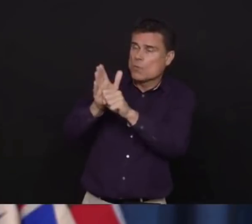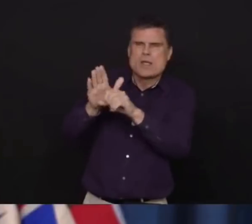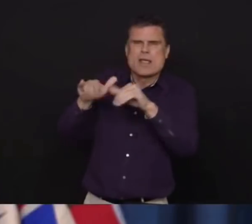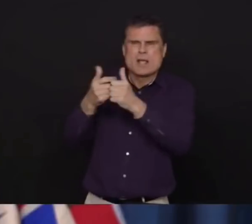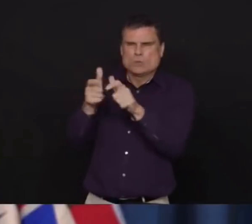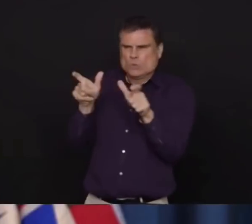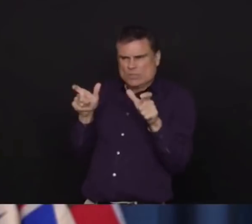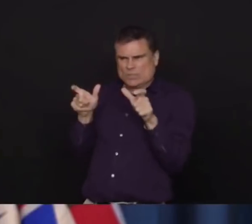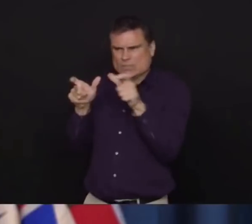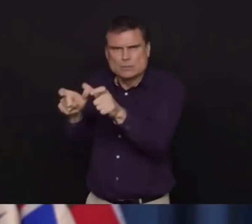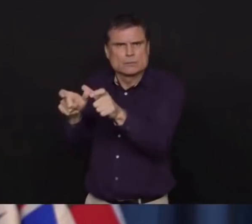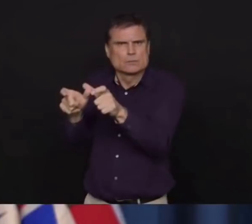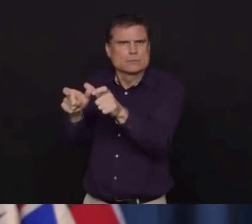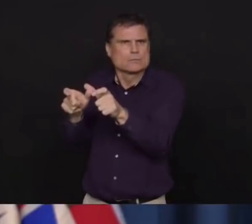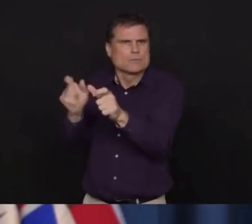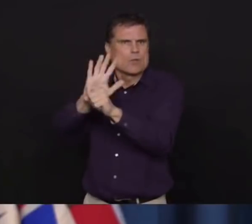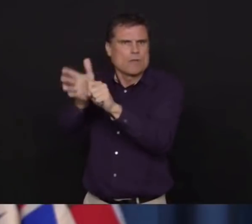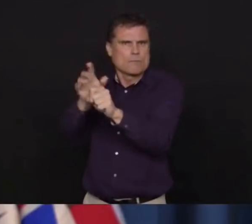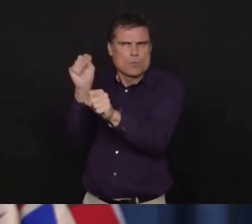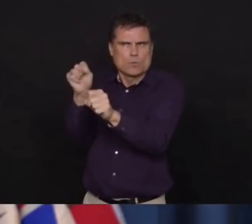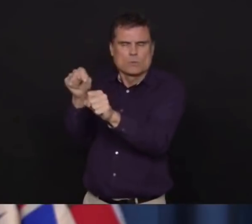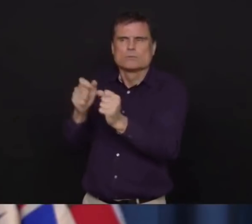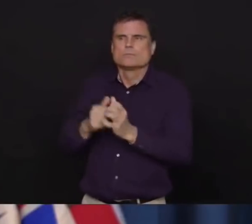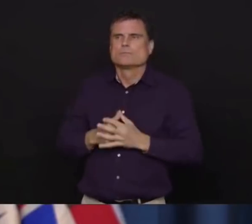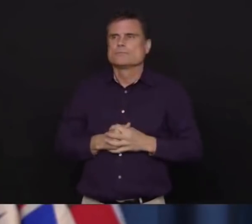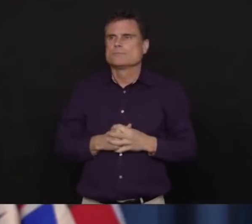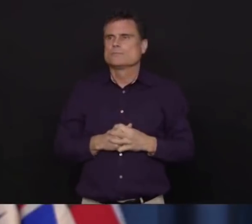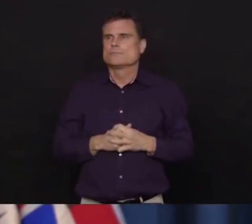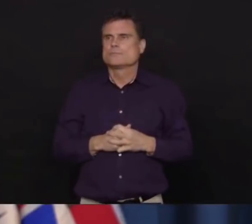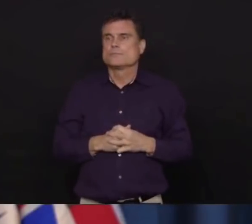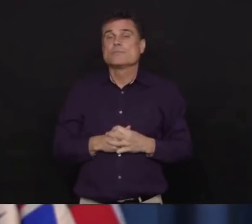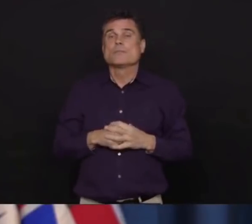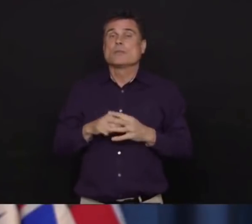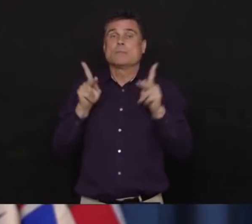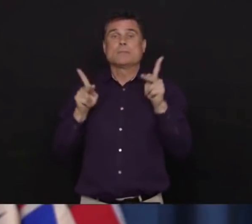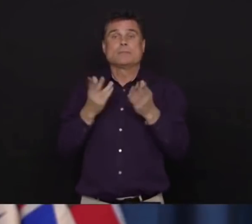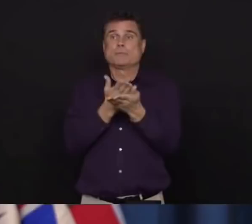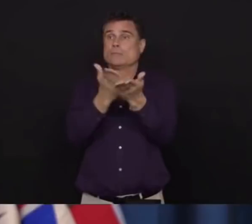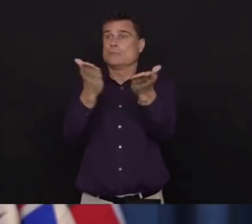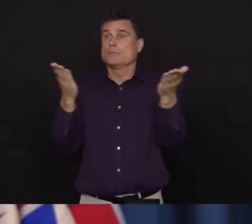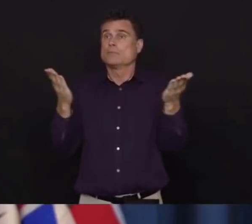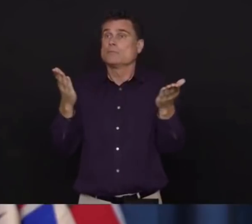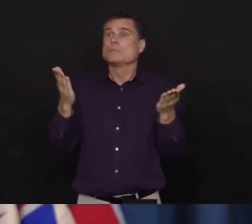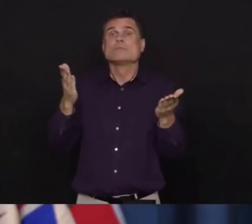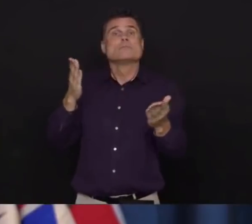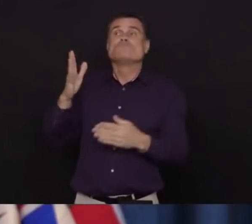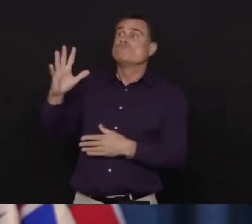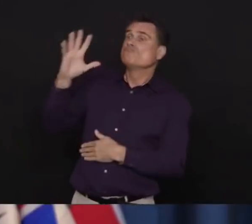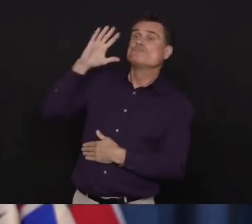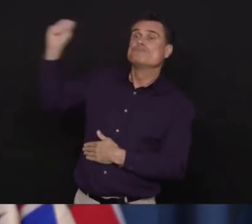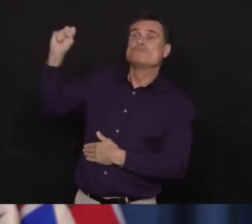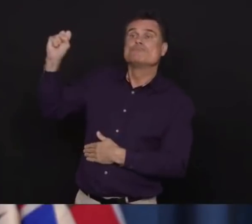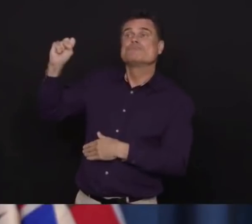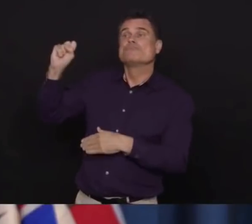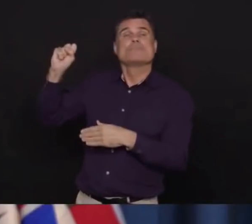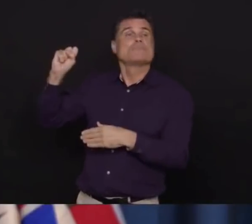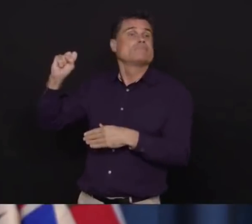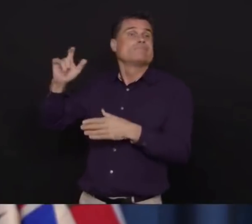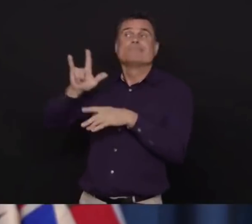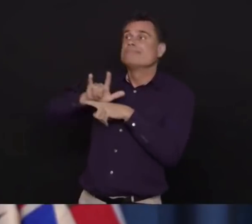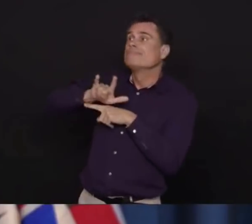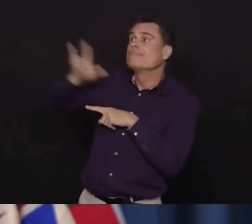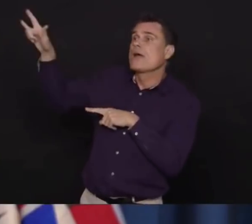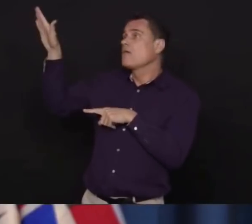people who have come into BC from around the world are immediately complying with the orders, the federal quarantine